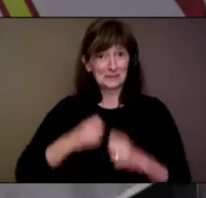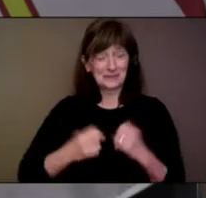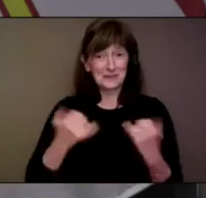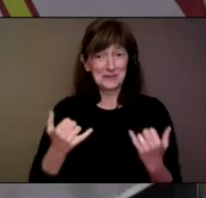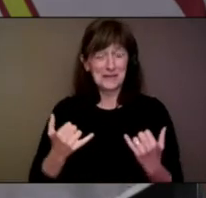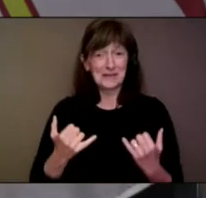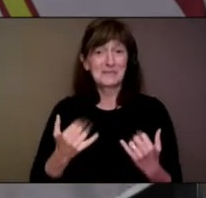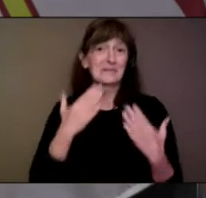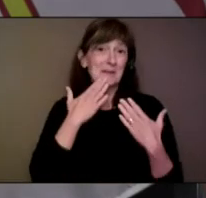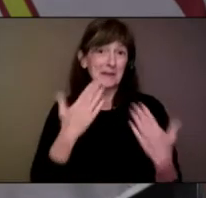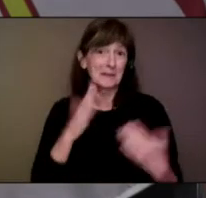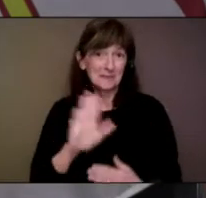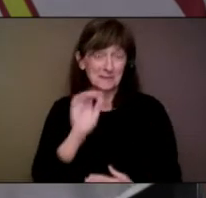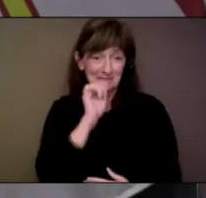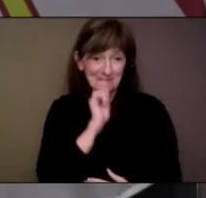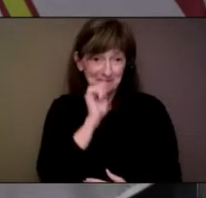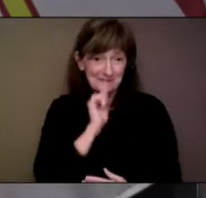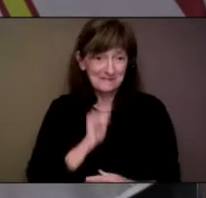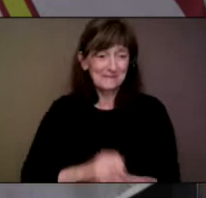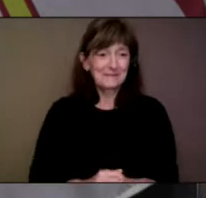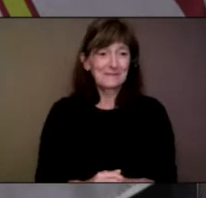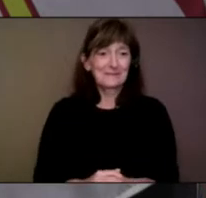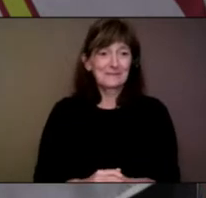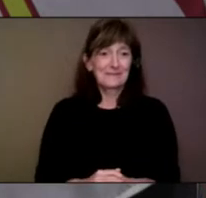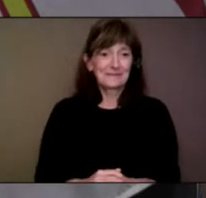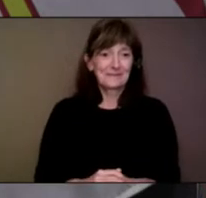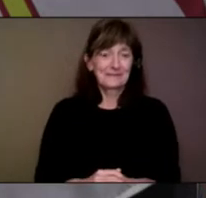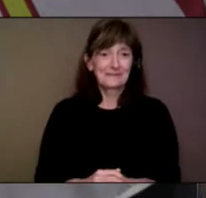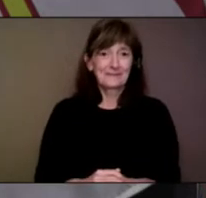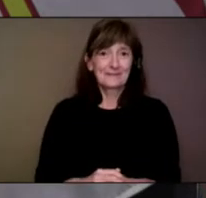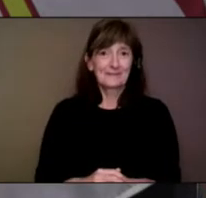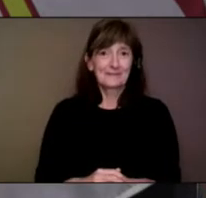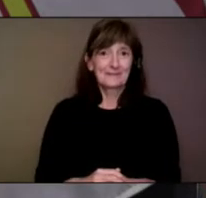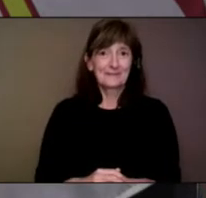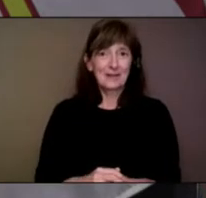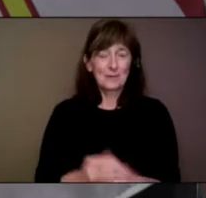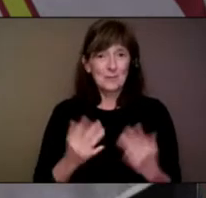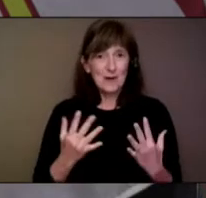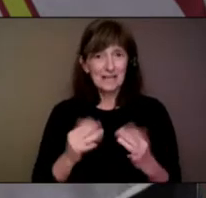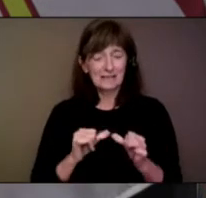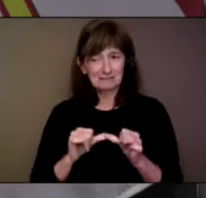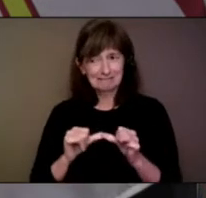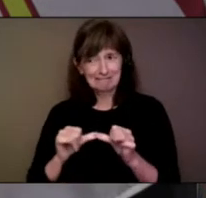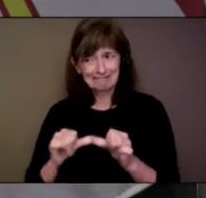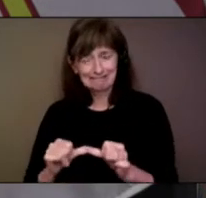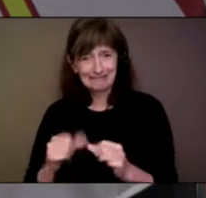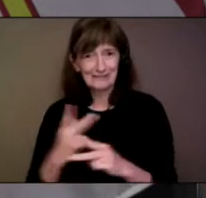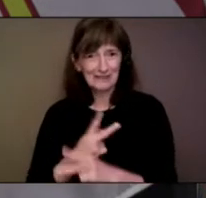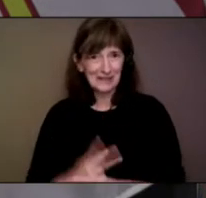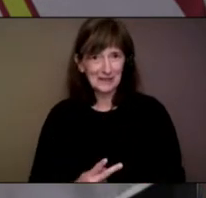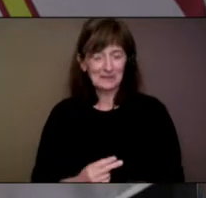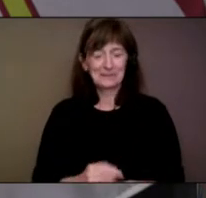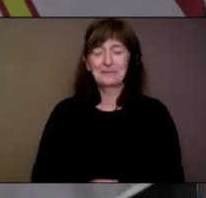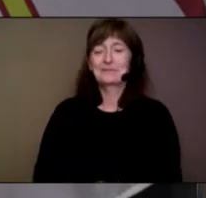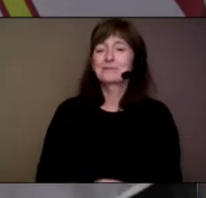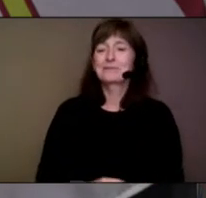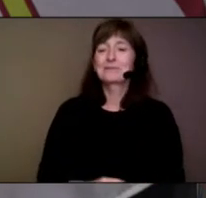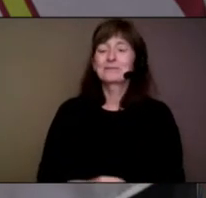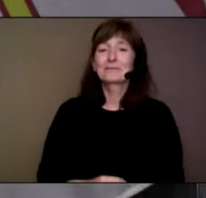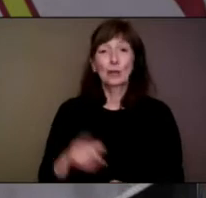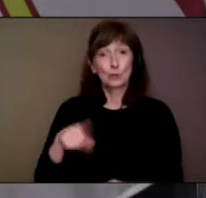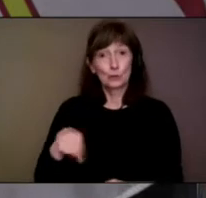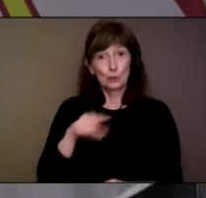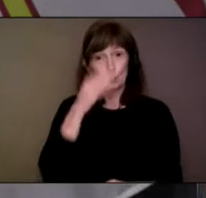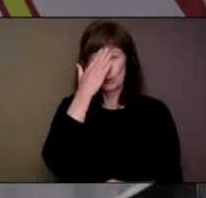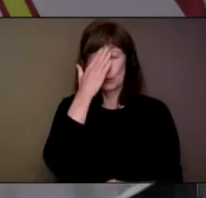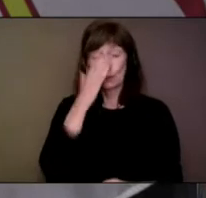for your patience and waiting for us to work through some things. As many of you know, this week, 50